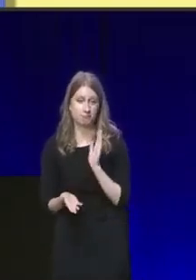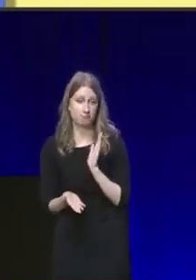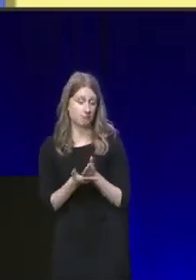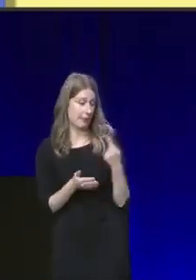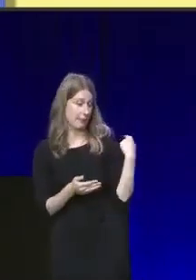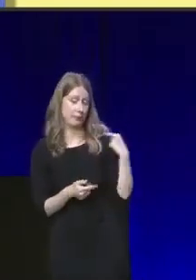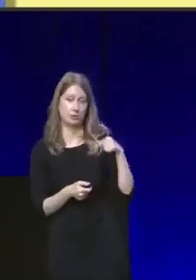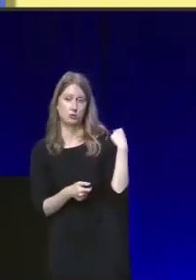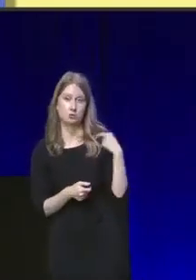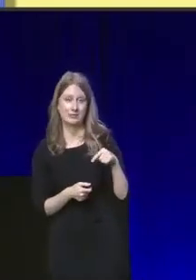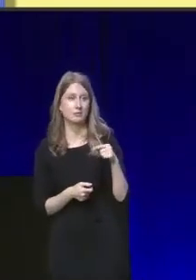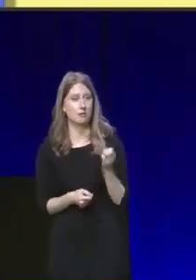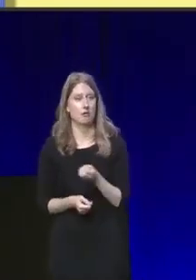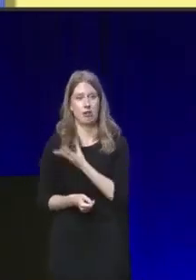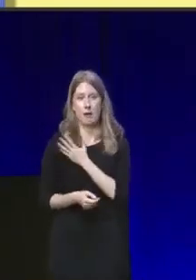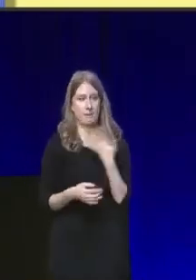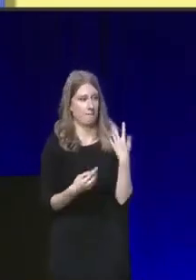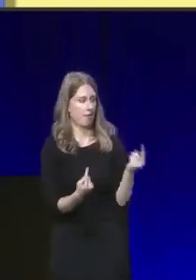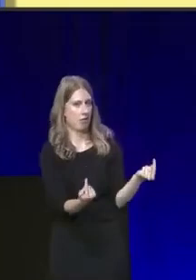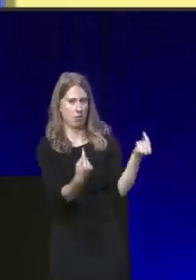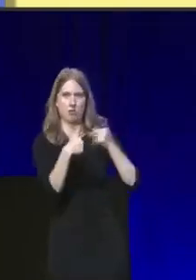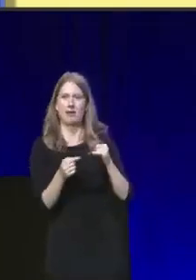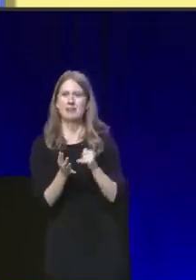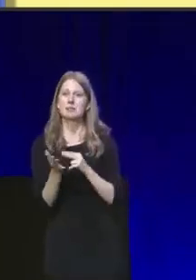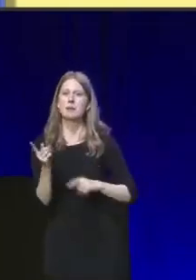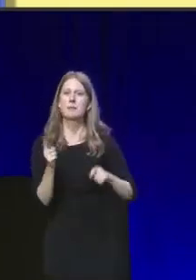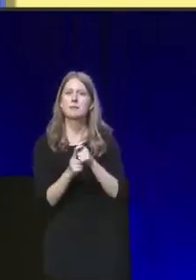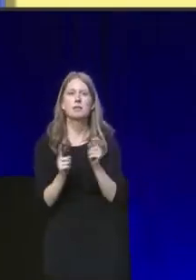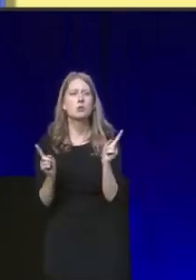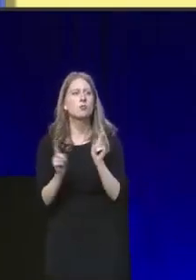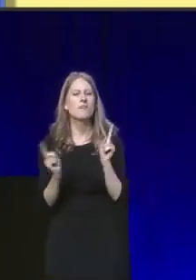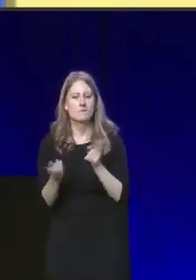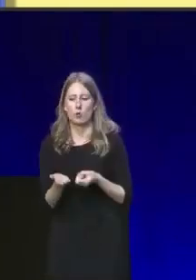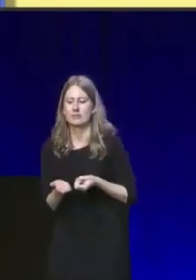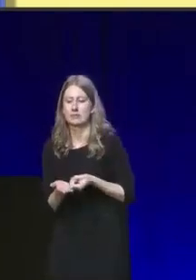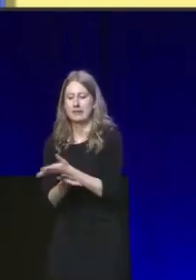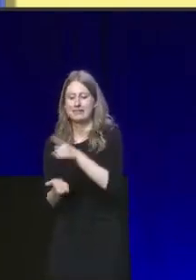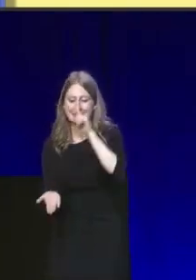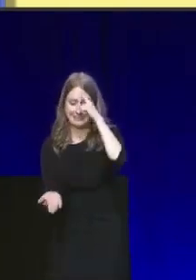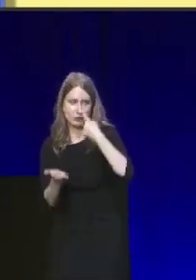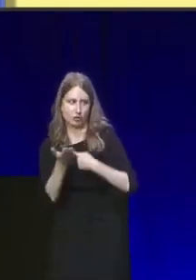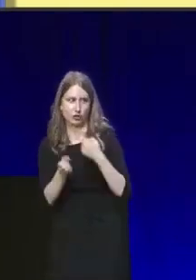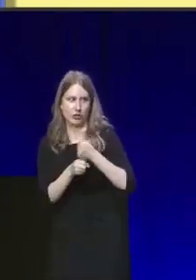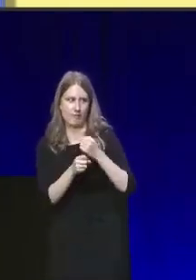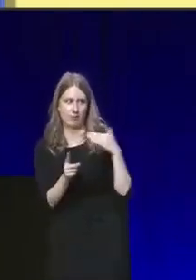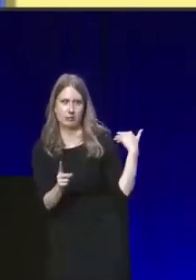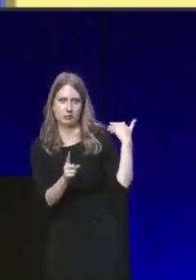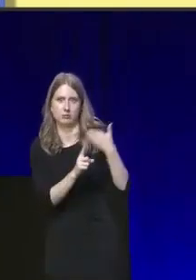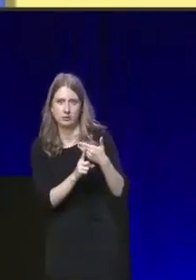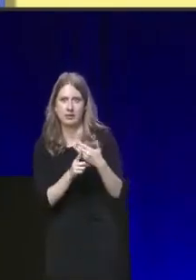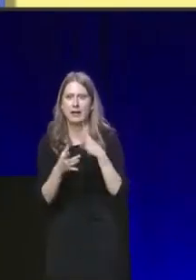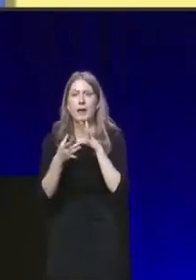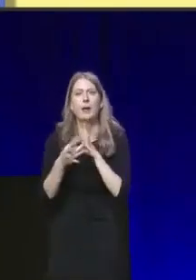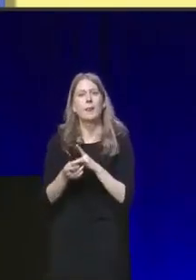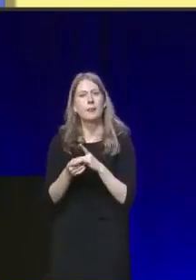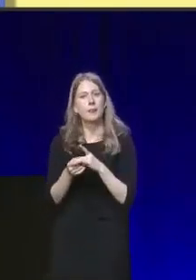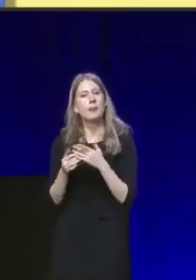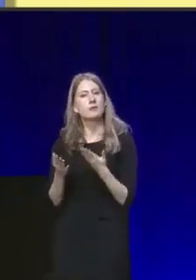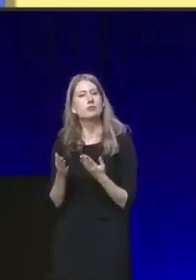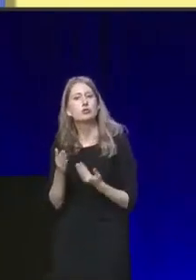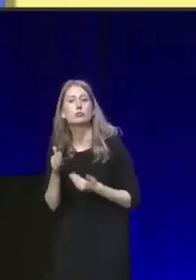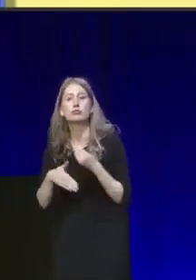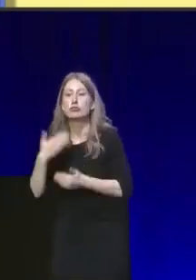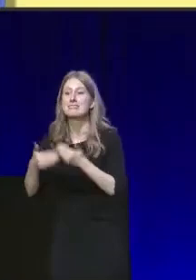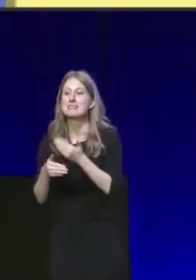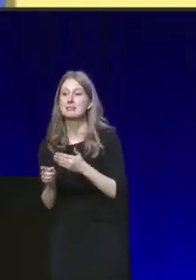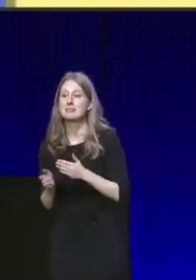This week, Labour attacked the SNP for the spending decisions we've made in government as part of our progressive, modern, left-of-centre